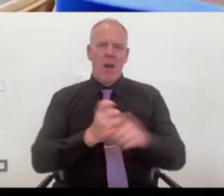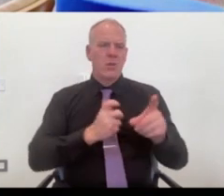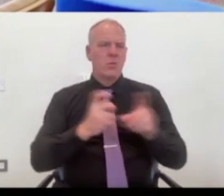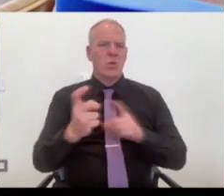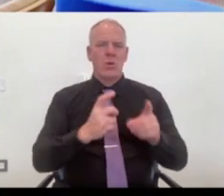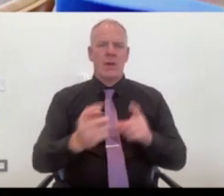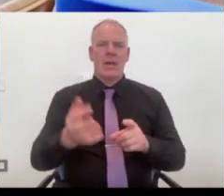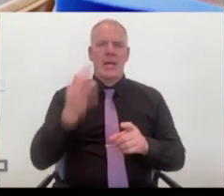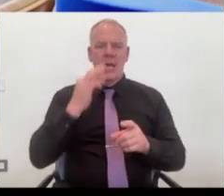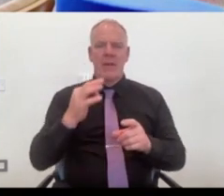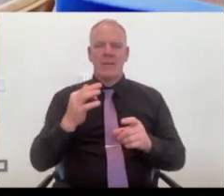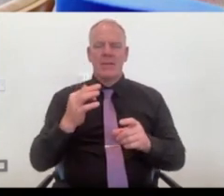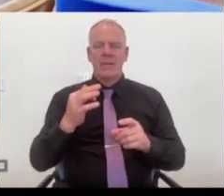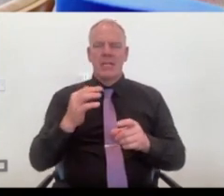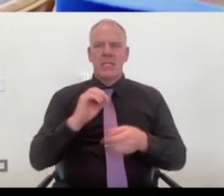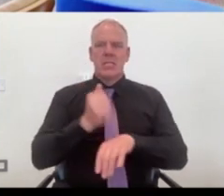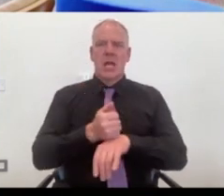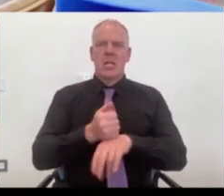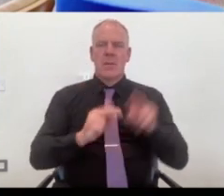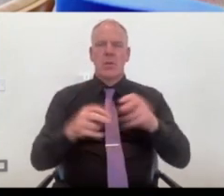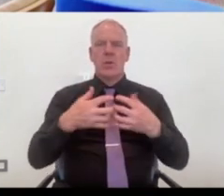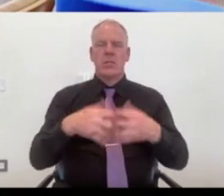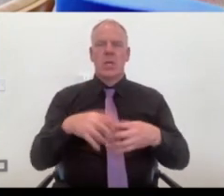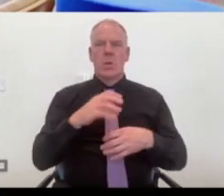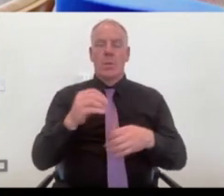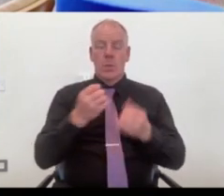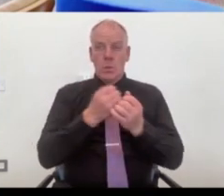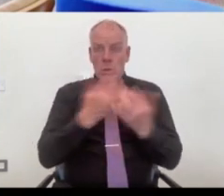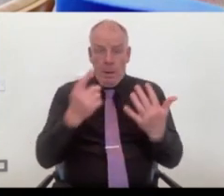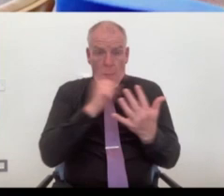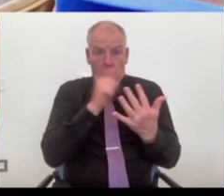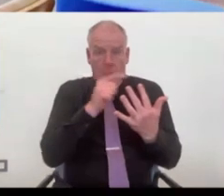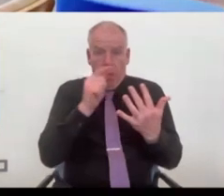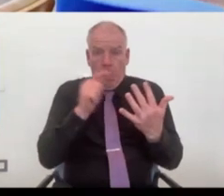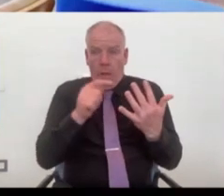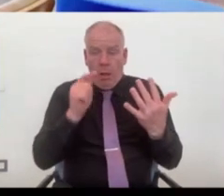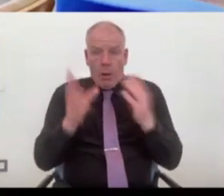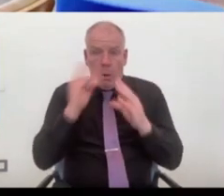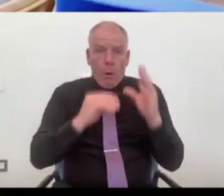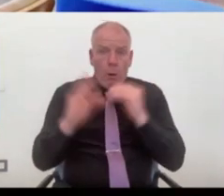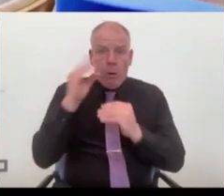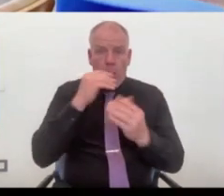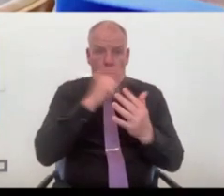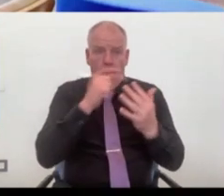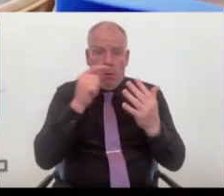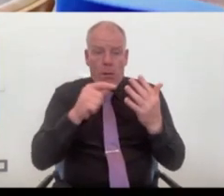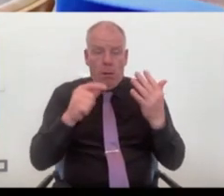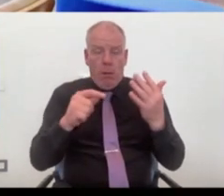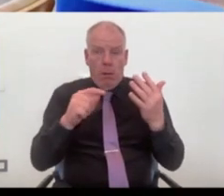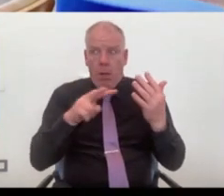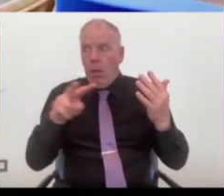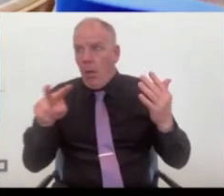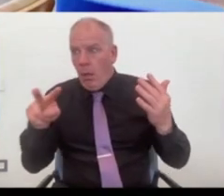you are a tech startup and you just, there are sort of so many things that you're already learning. So then to have to